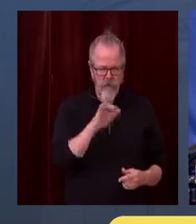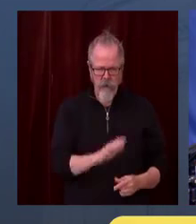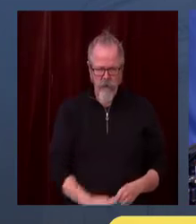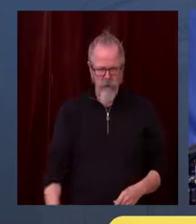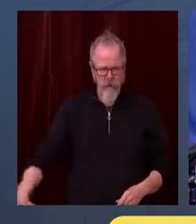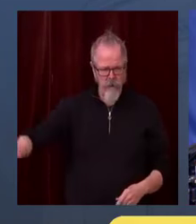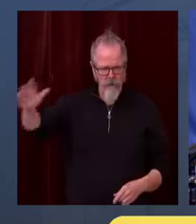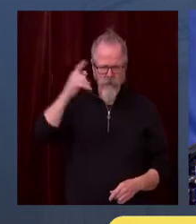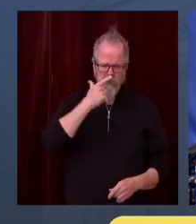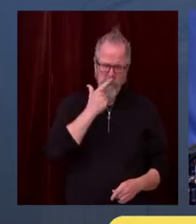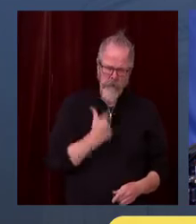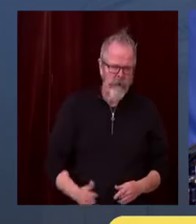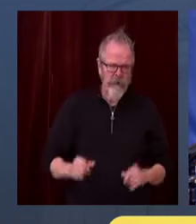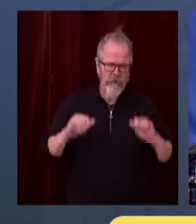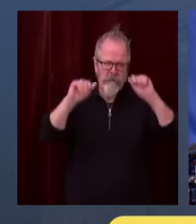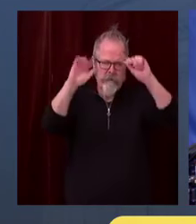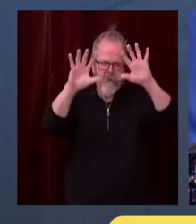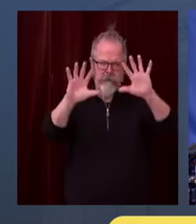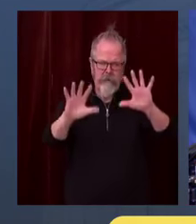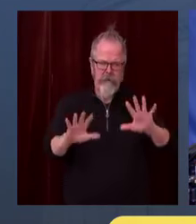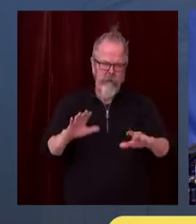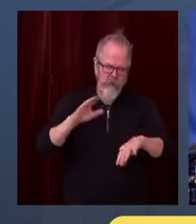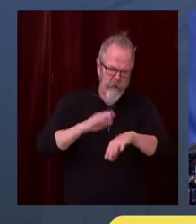Sarah, did you want to ask a follow-up question?